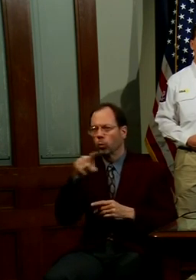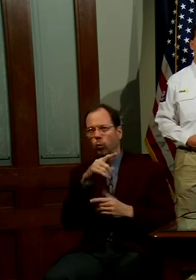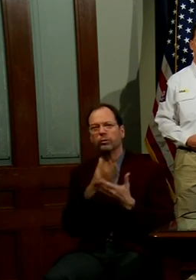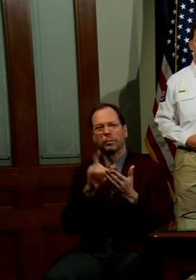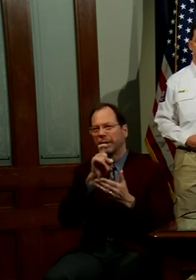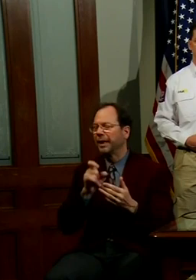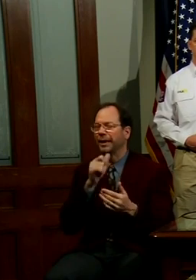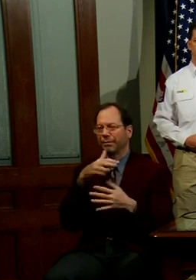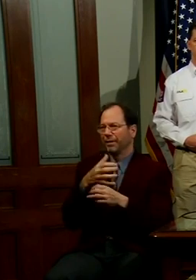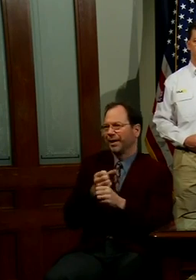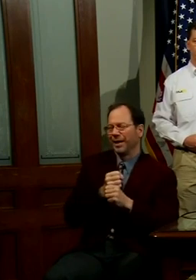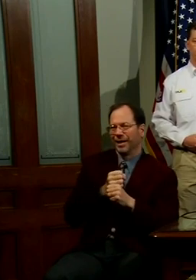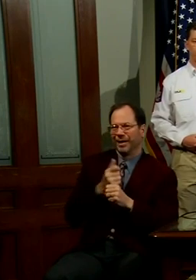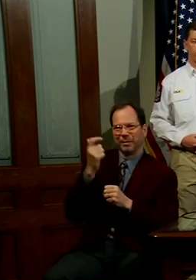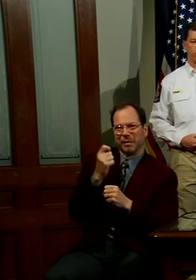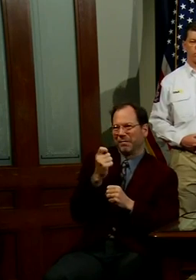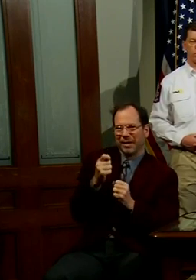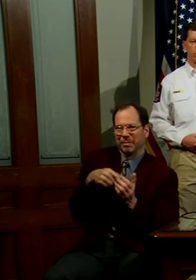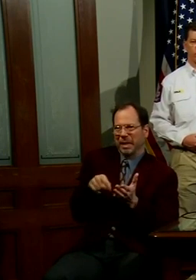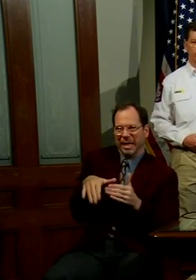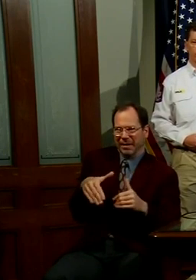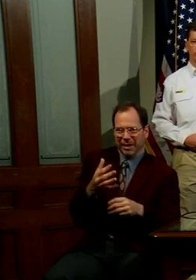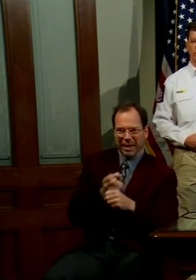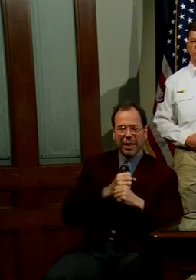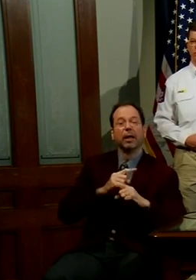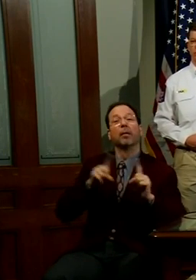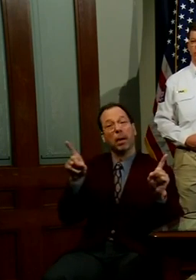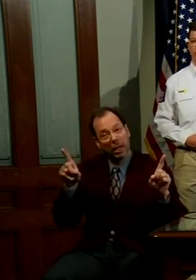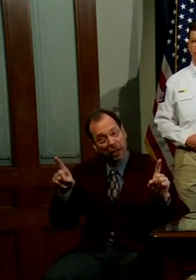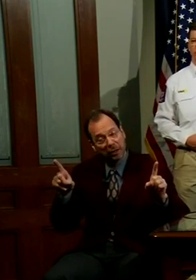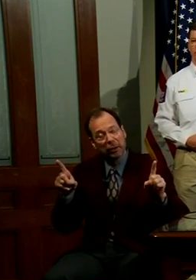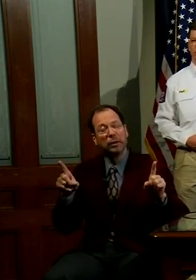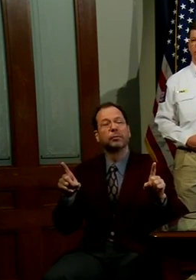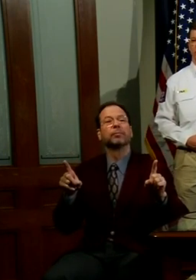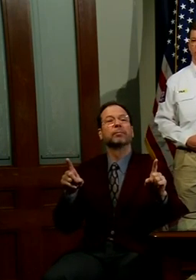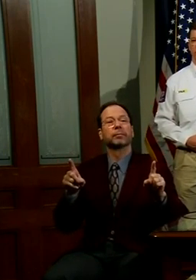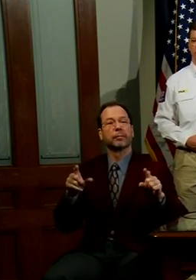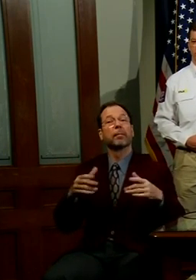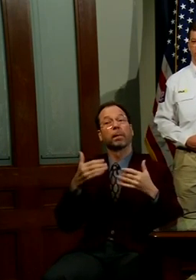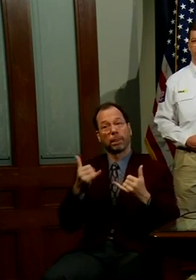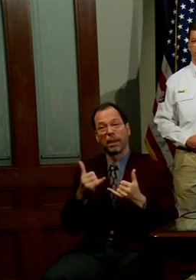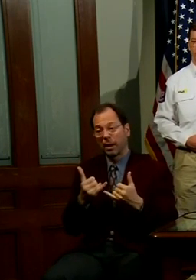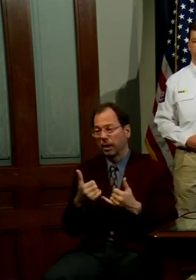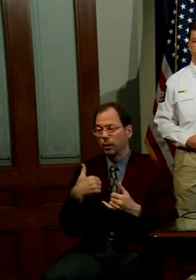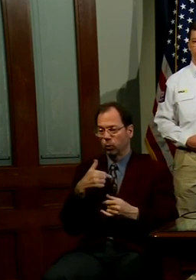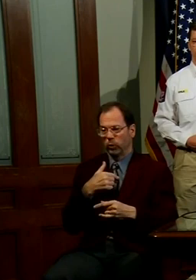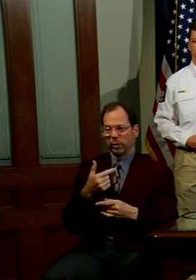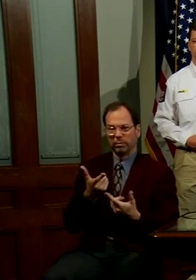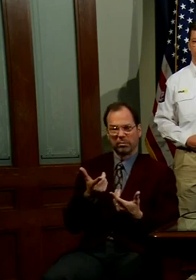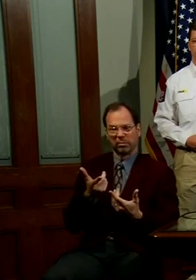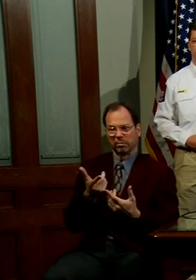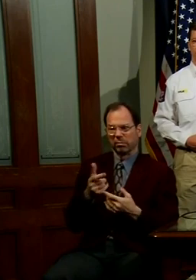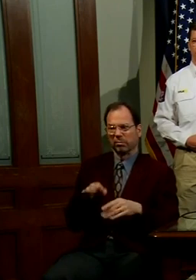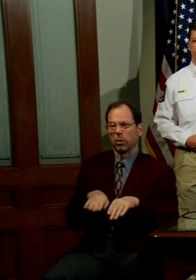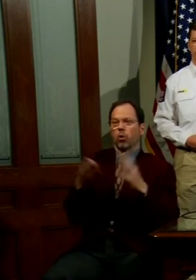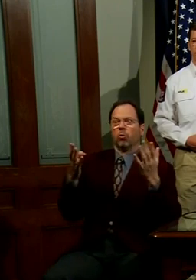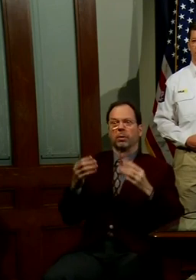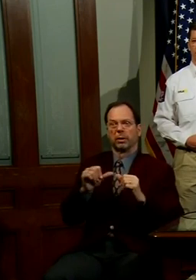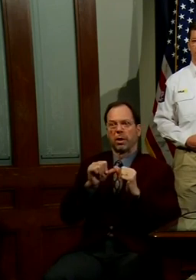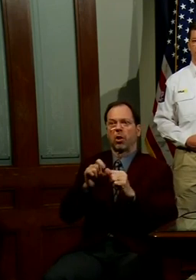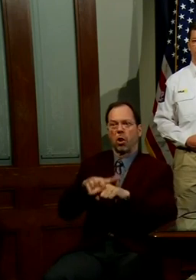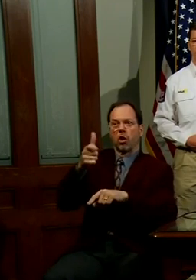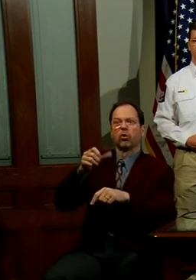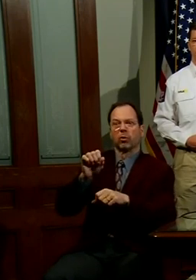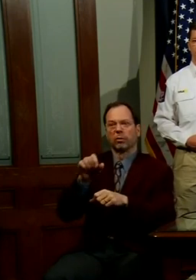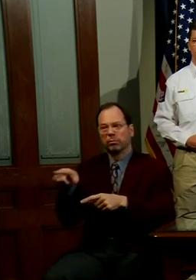received their unemployment benefits. But with the increased amount of resources that the Workforce Commission is providing to